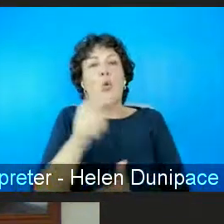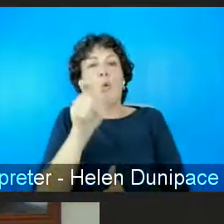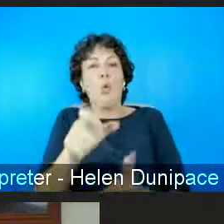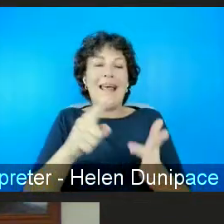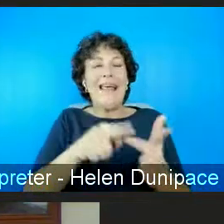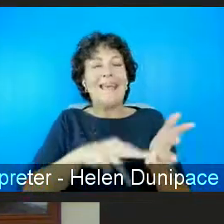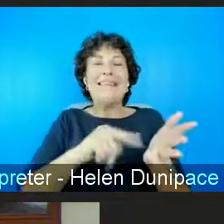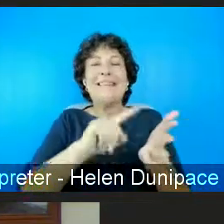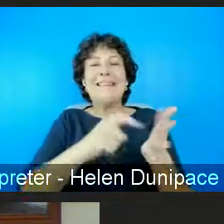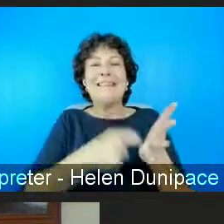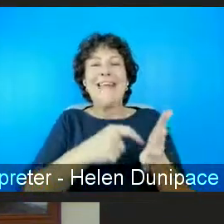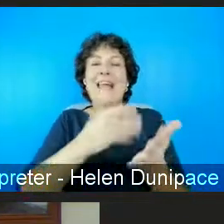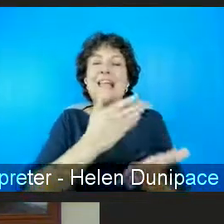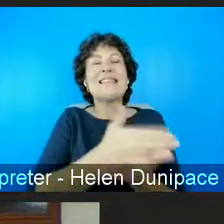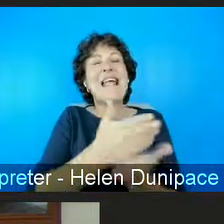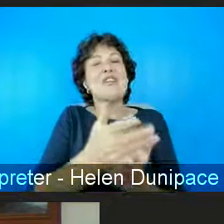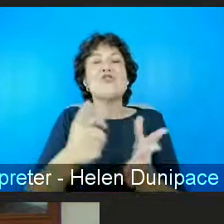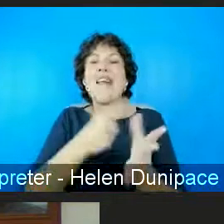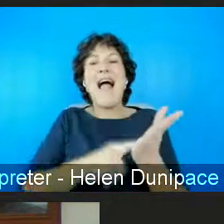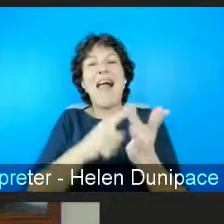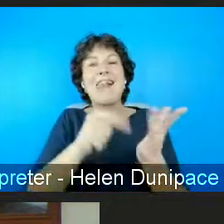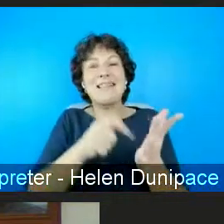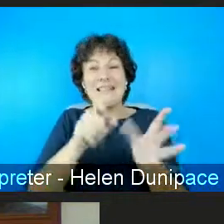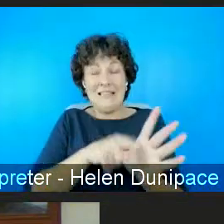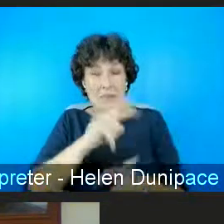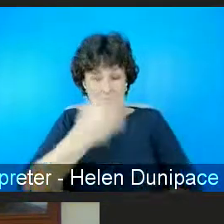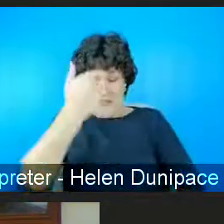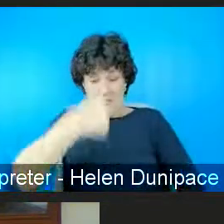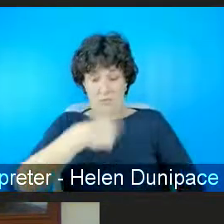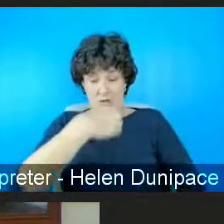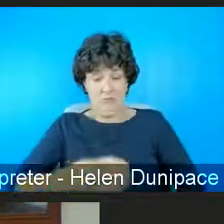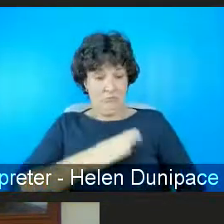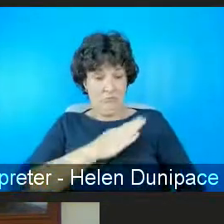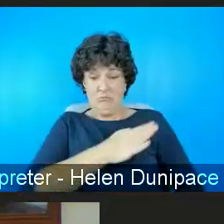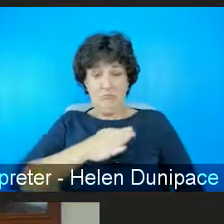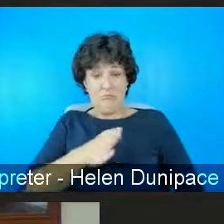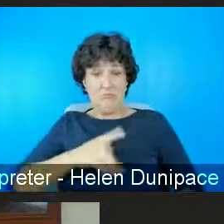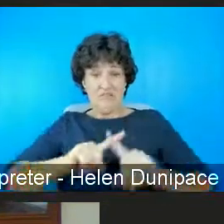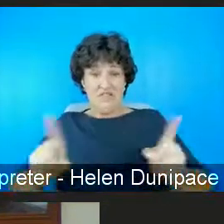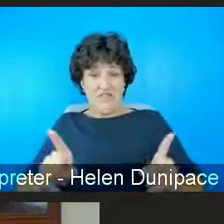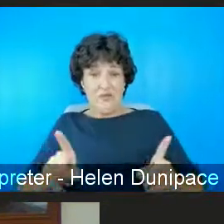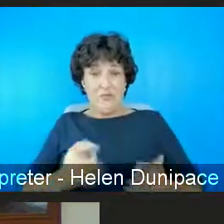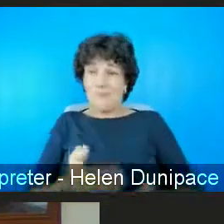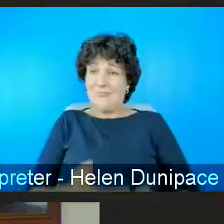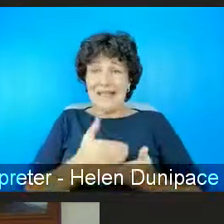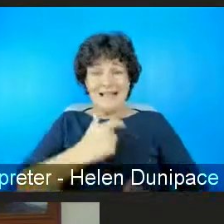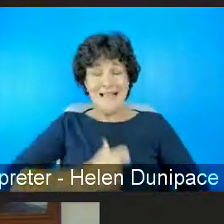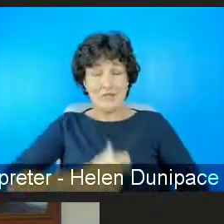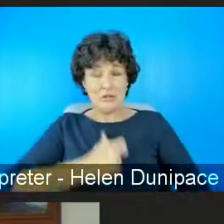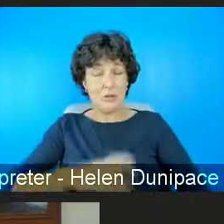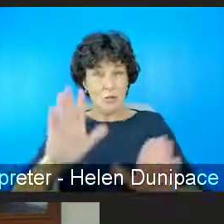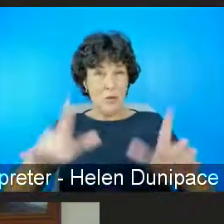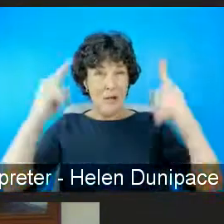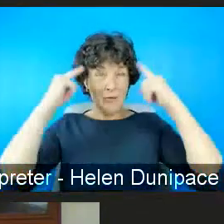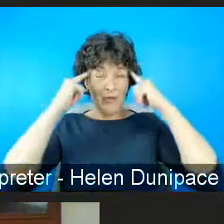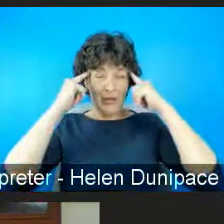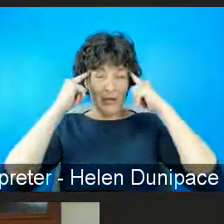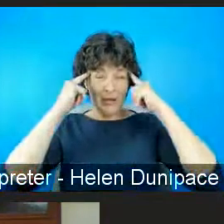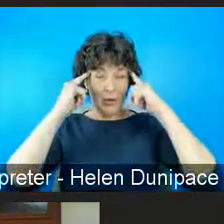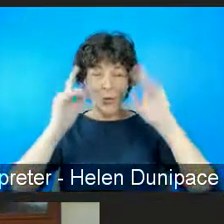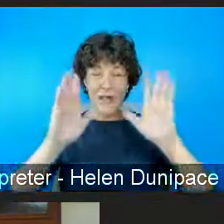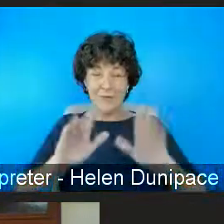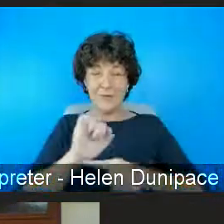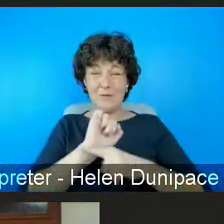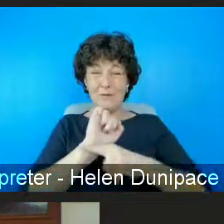day um seriously then we really have to um avoid the temptation